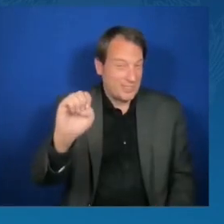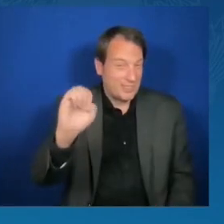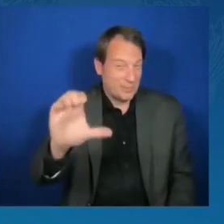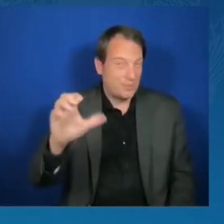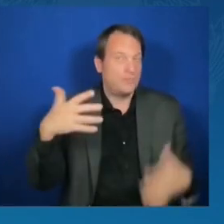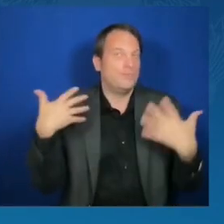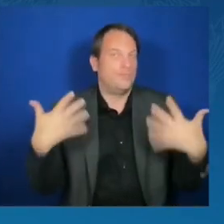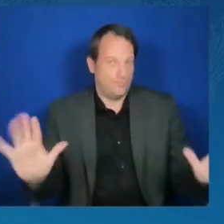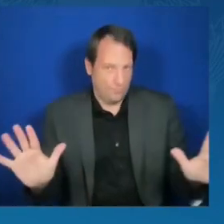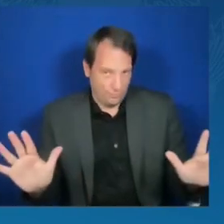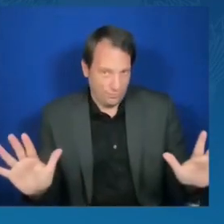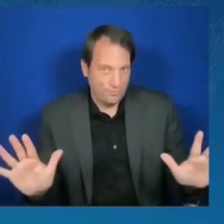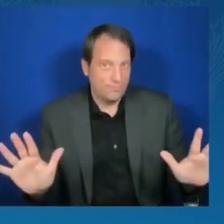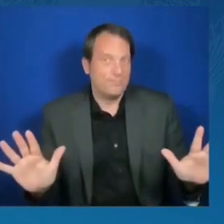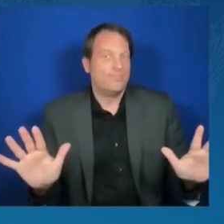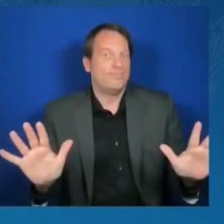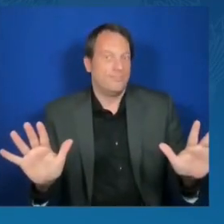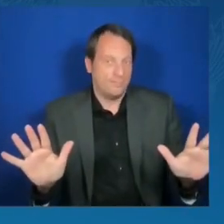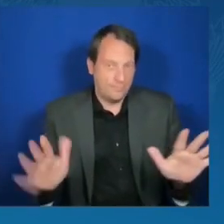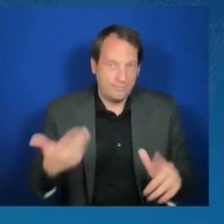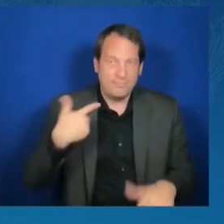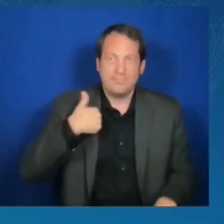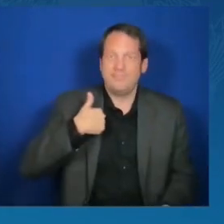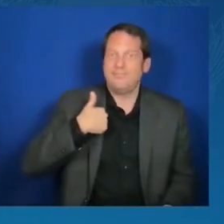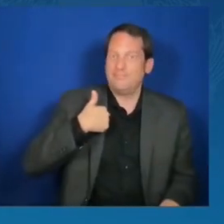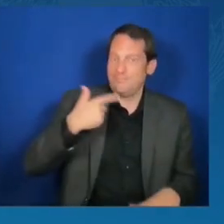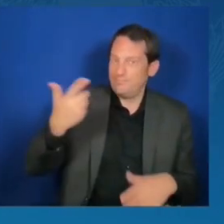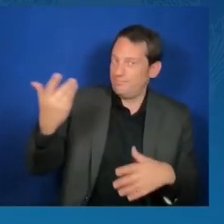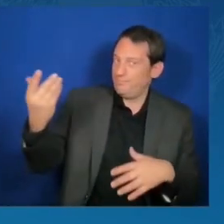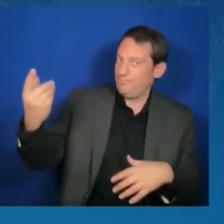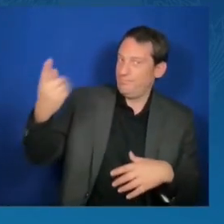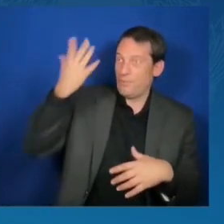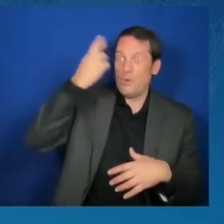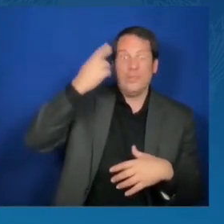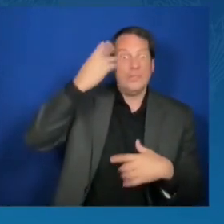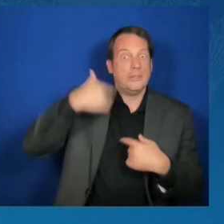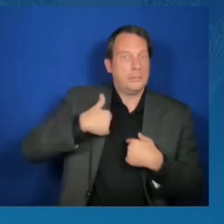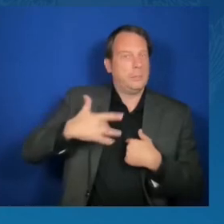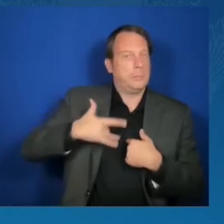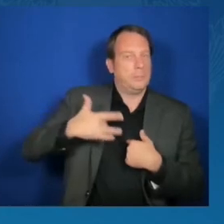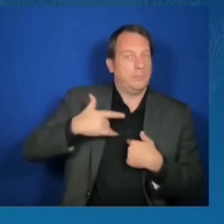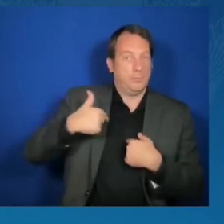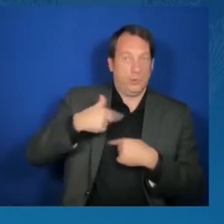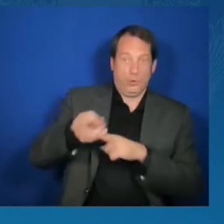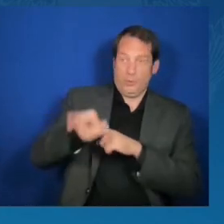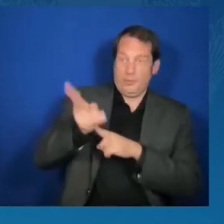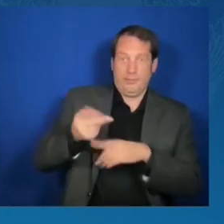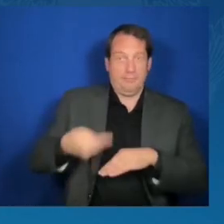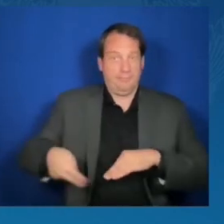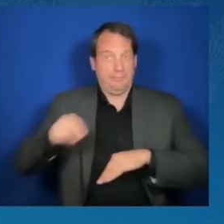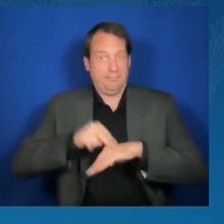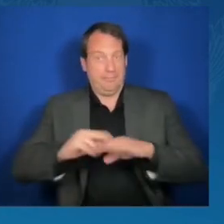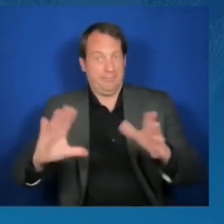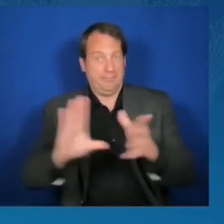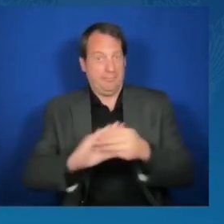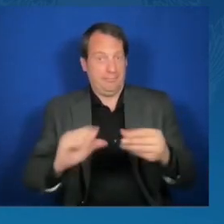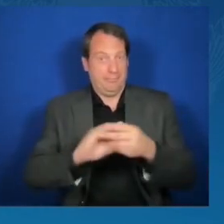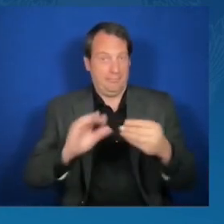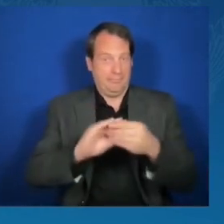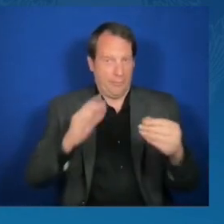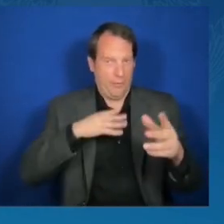the guy who's going to have to figure out how to sign the check when this all moves forward. We've all heard of the Divine Nine.